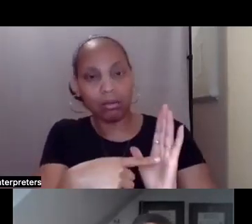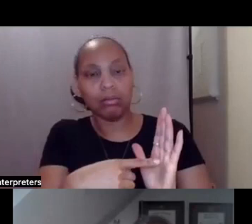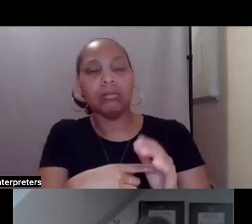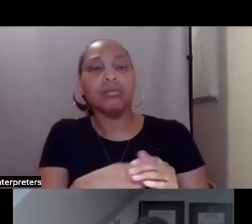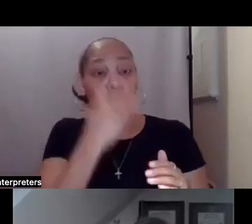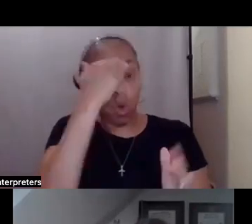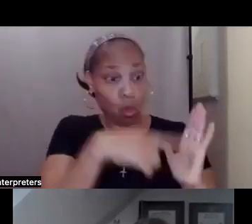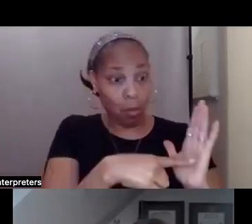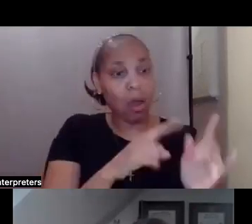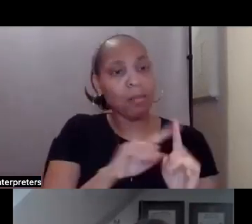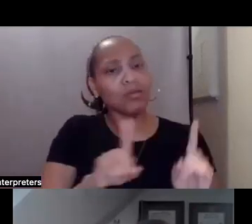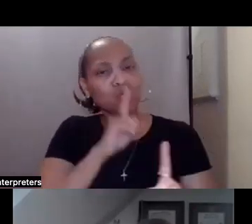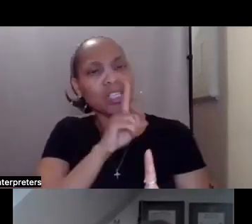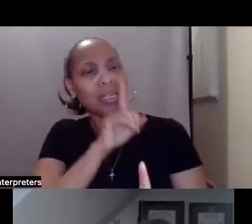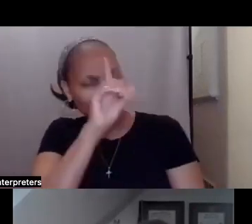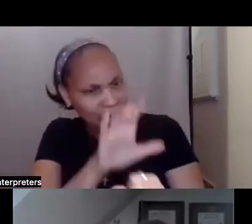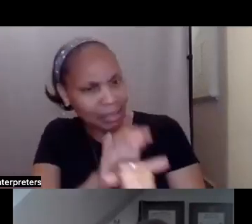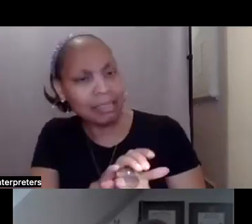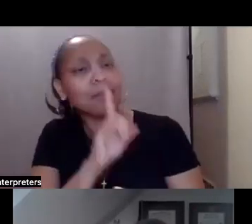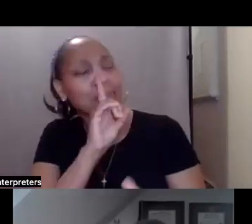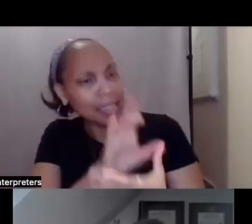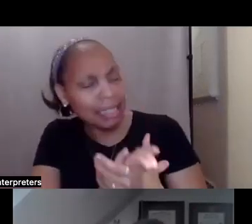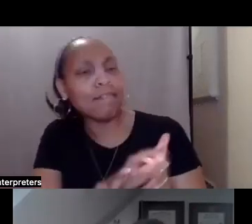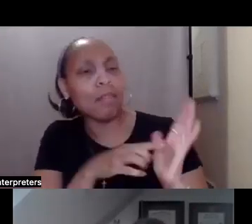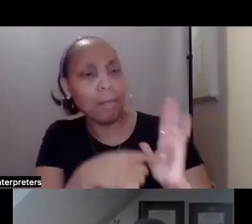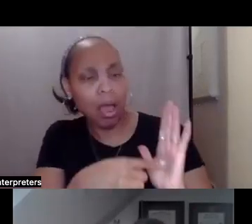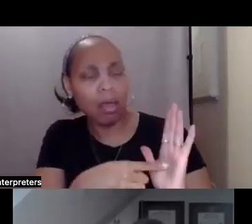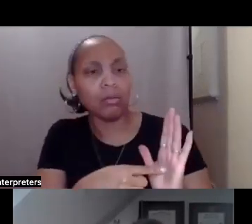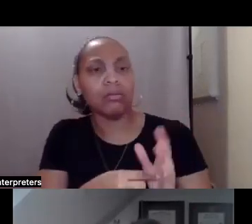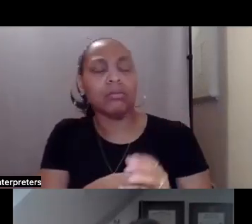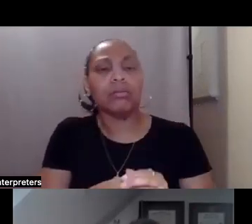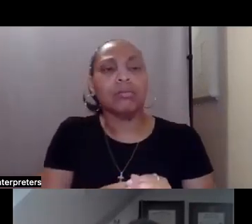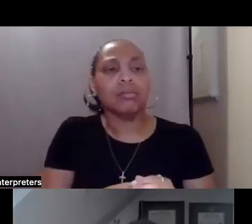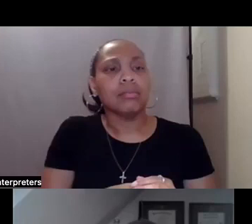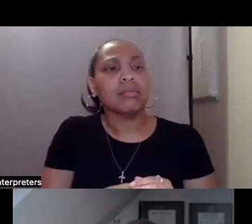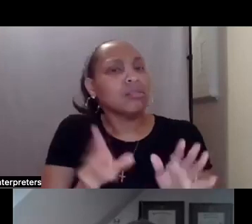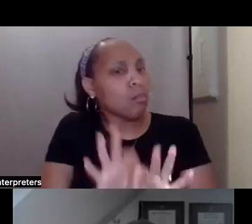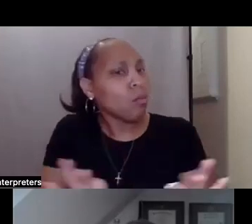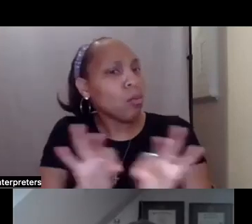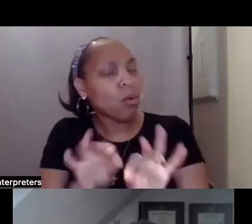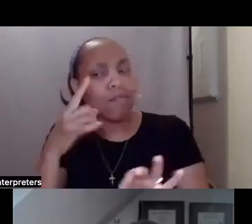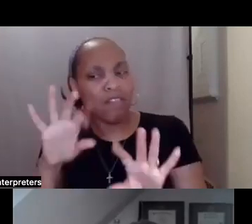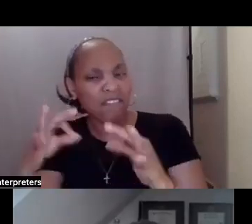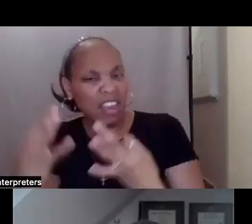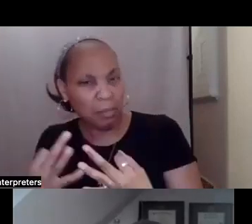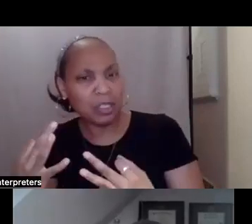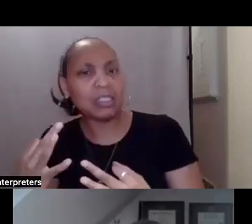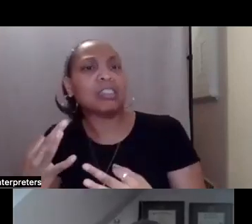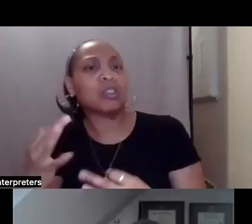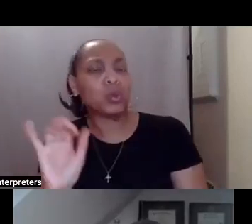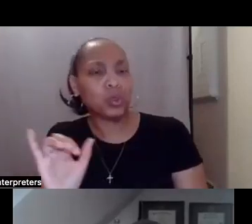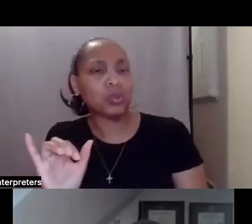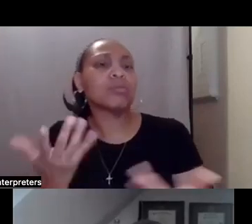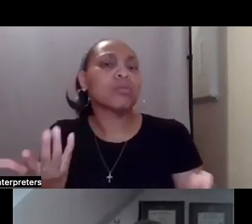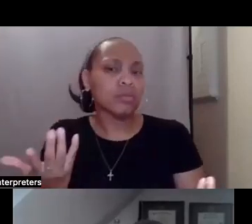service, but in many cases, it's necessary for a lot of individuals and families. And certainly the competency allows support coordinators to build relationships